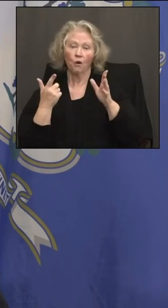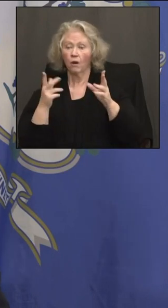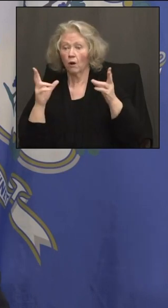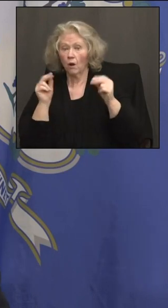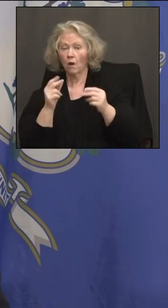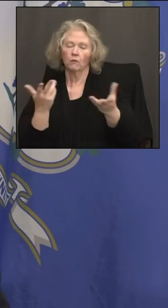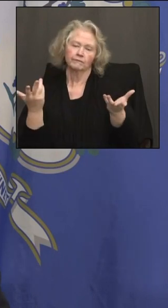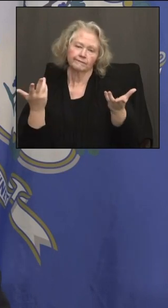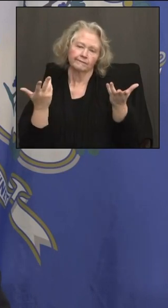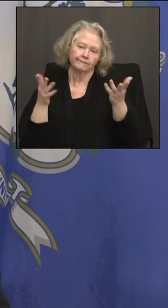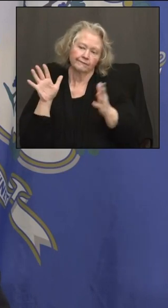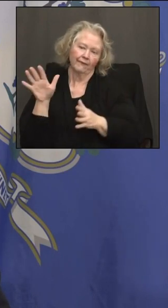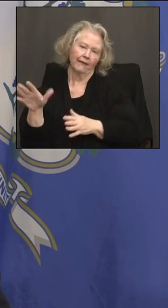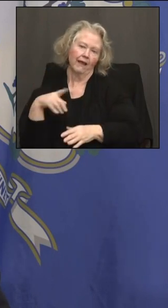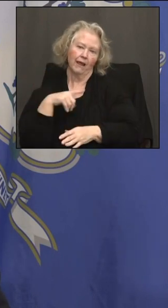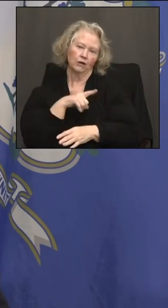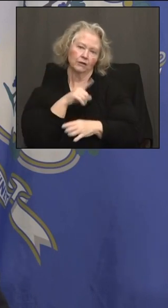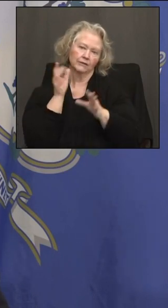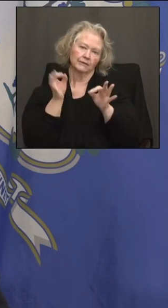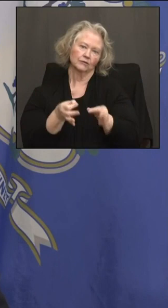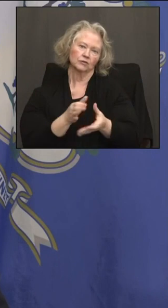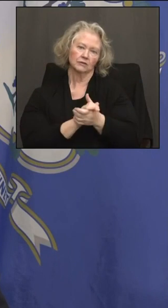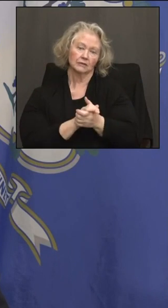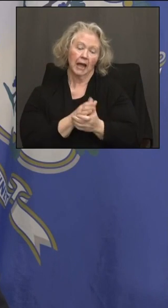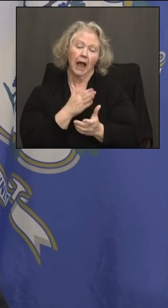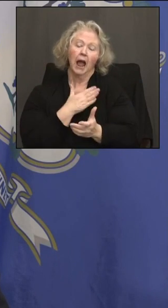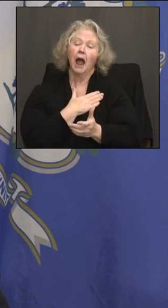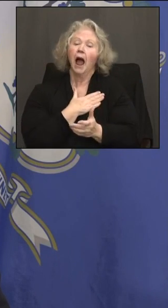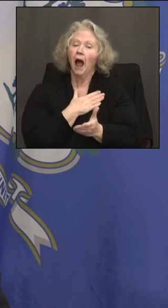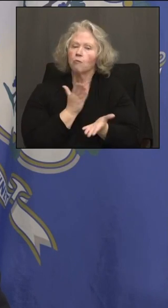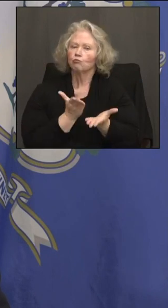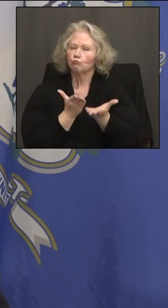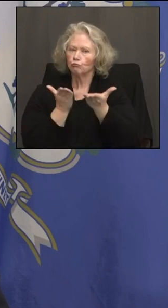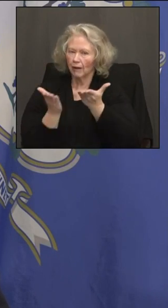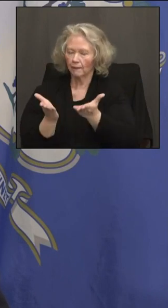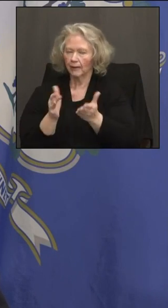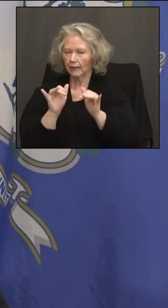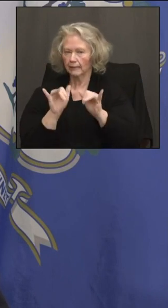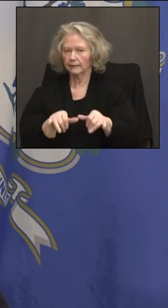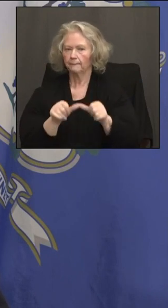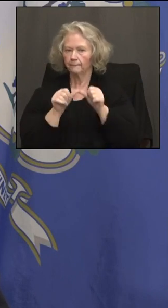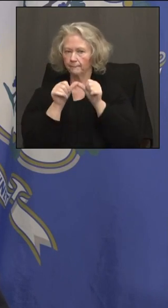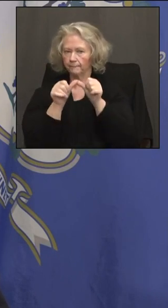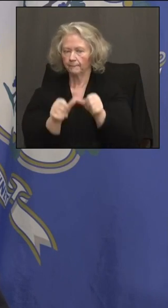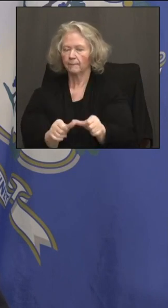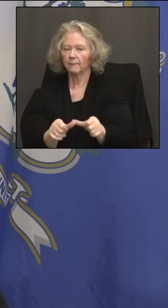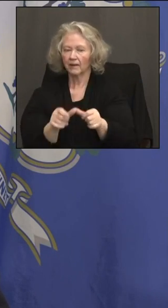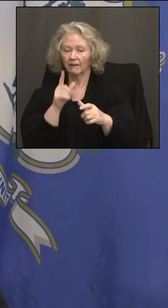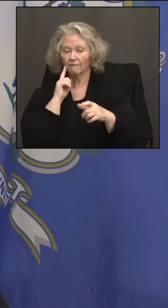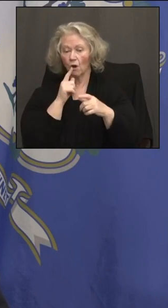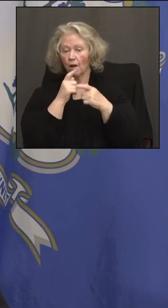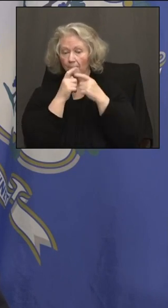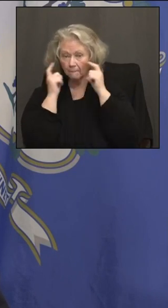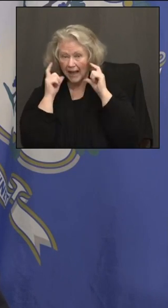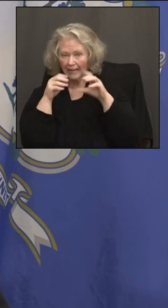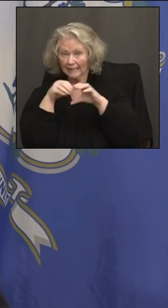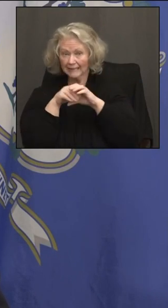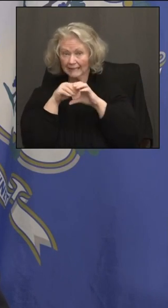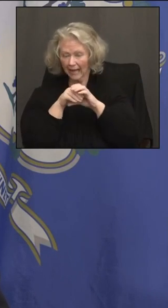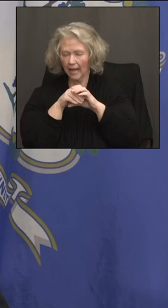that's their choice. But my recommendation is we keep that mandate on indoor masking a little bit longer.